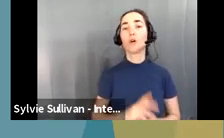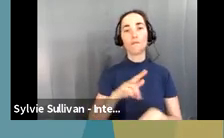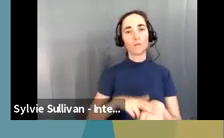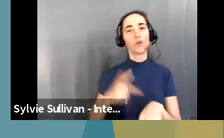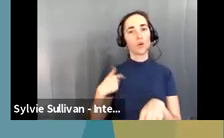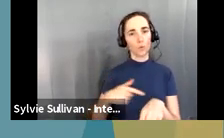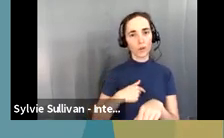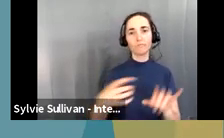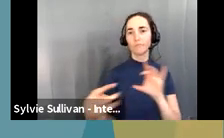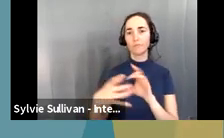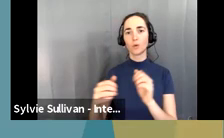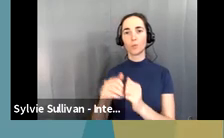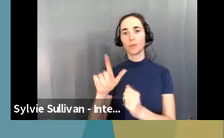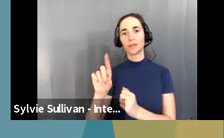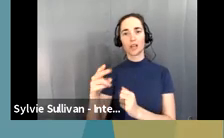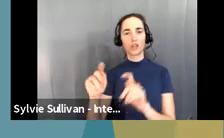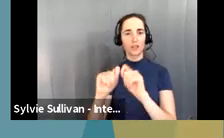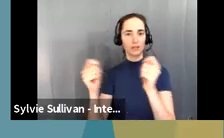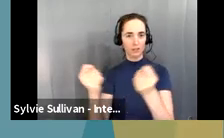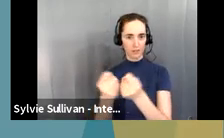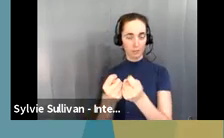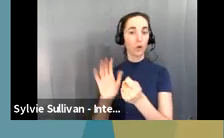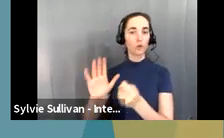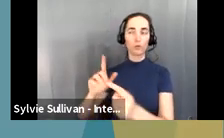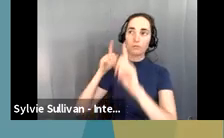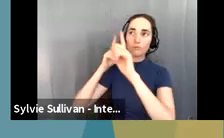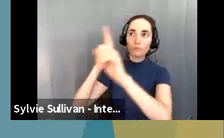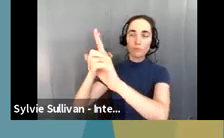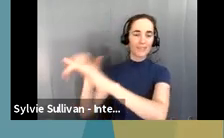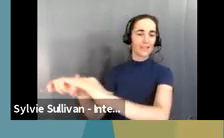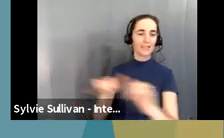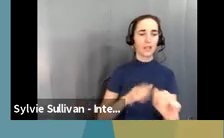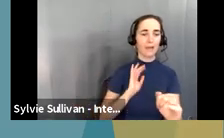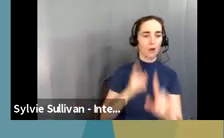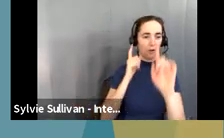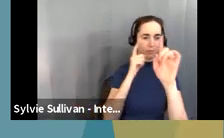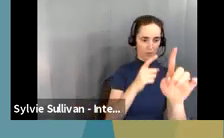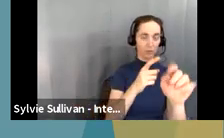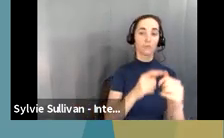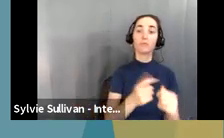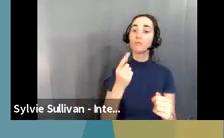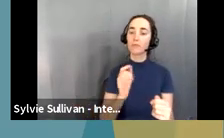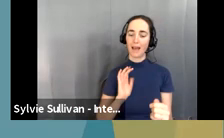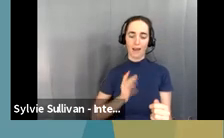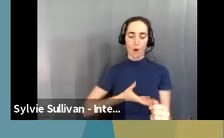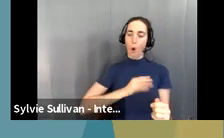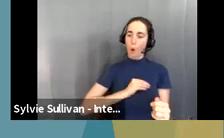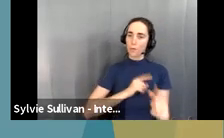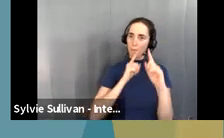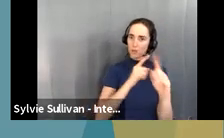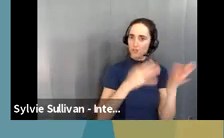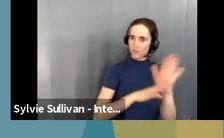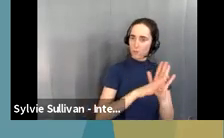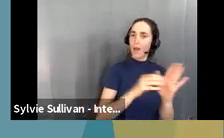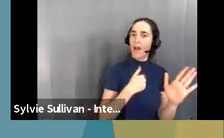team. And so the LDH mission is also our mission. We do have our very own specific mission, but for